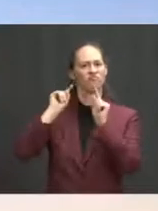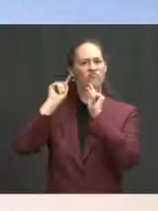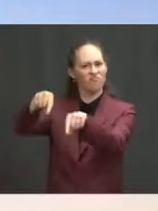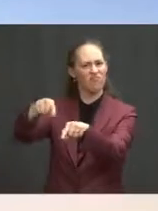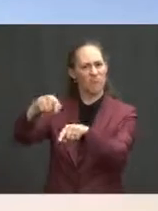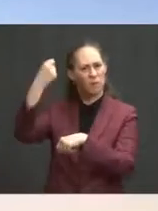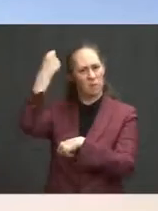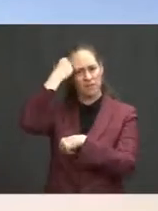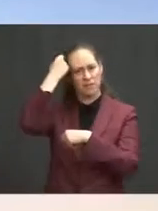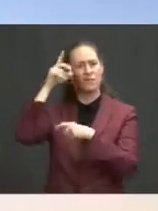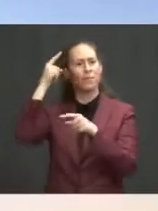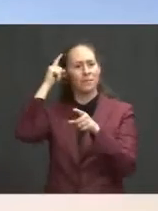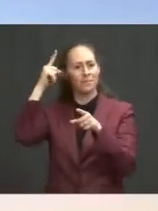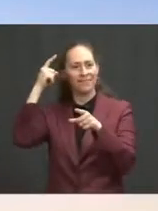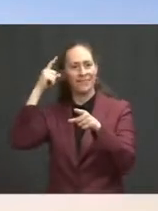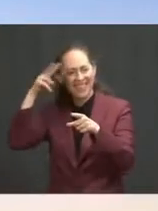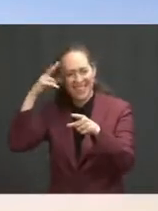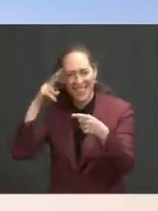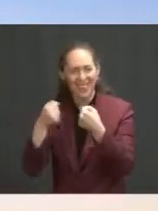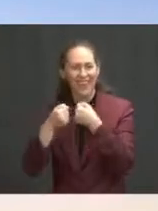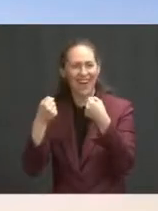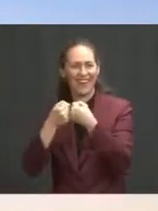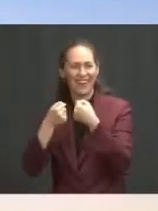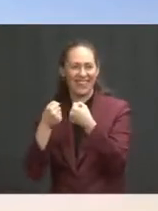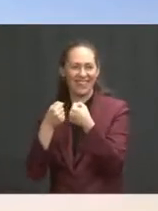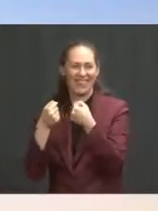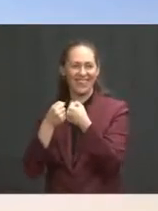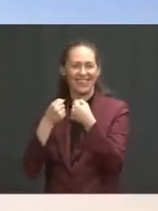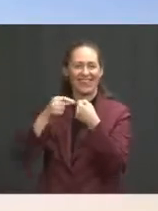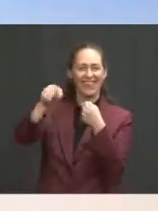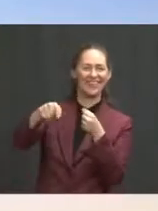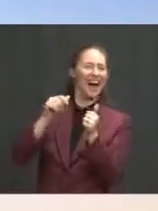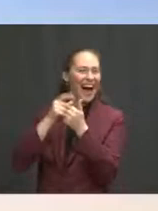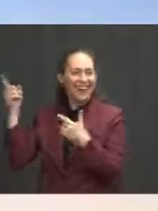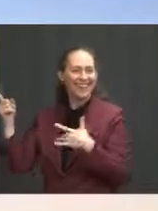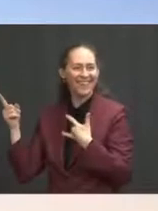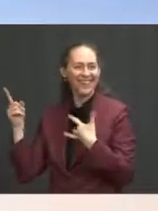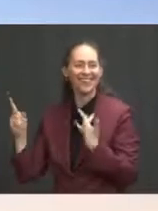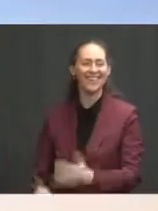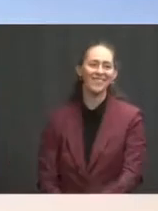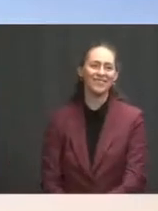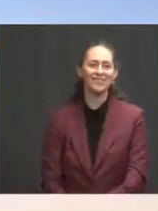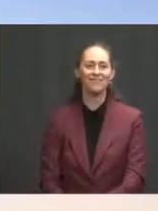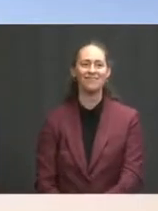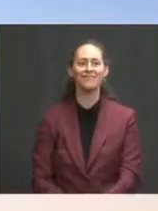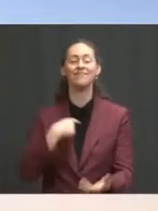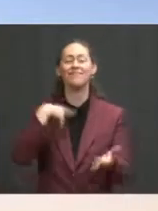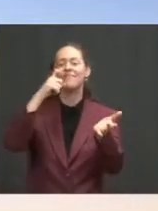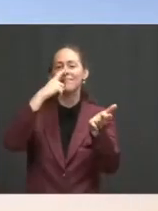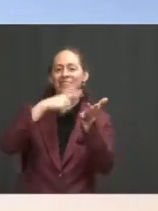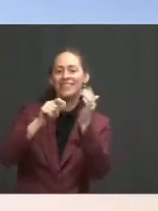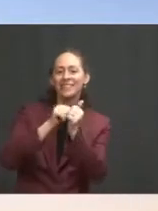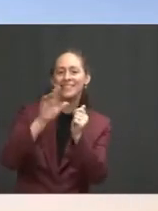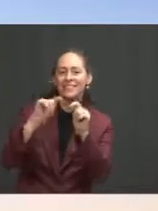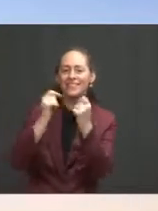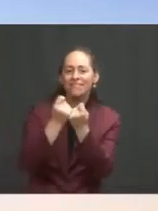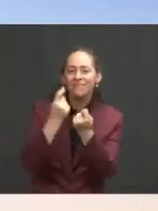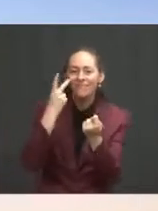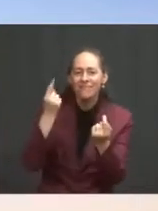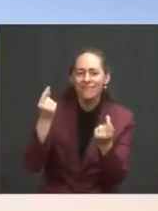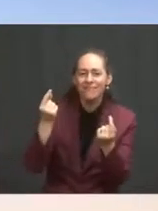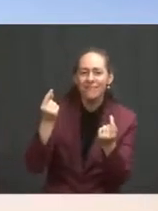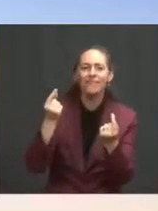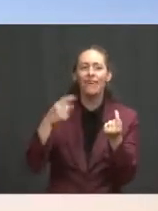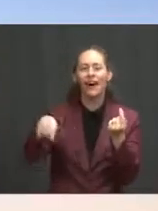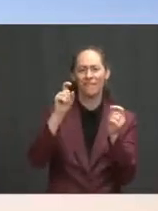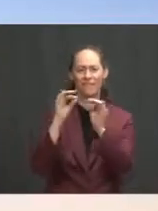of and funding mechanism for National Guard troops? I would certainly have to check with our team on that, Josh, and I'm happy to do that after the briefing. Go ahead, Steve. Can